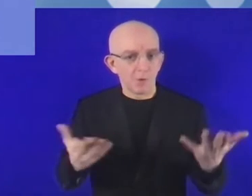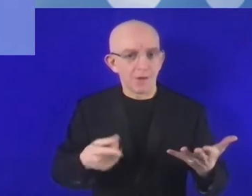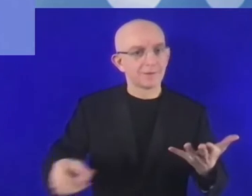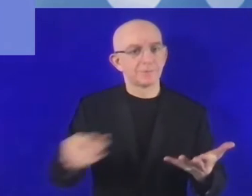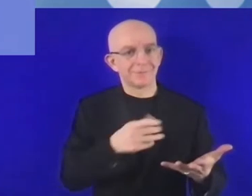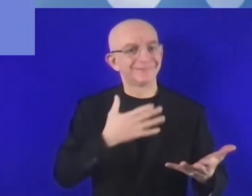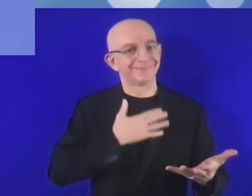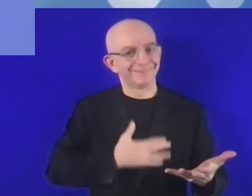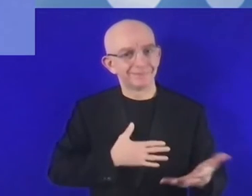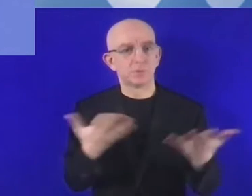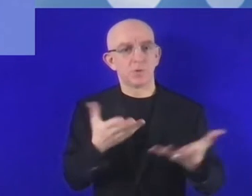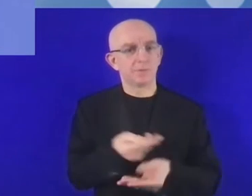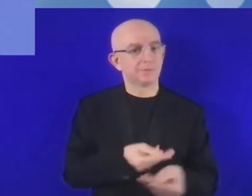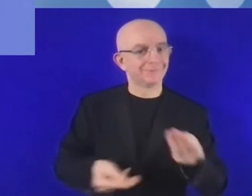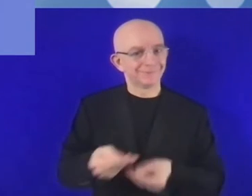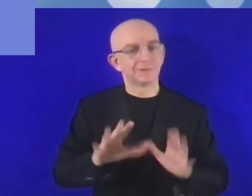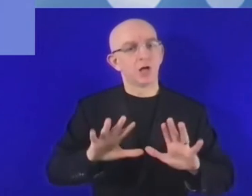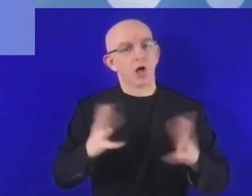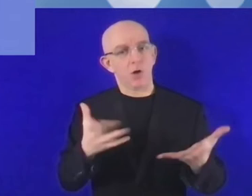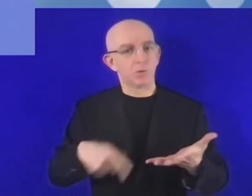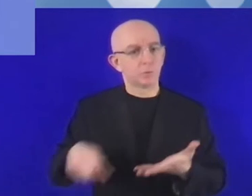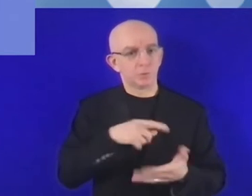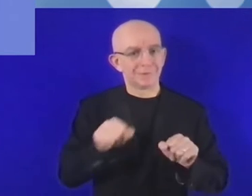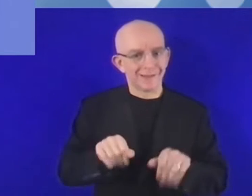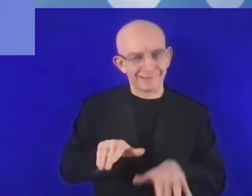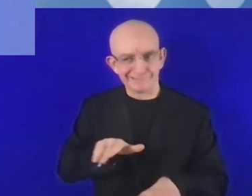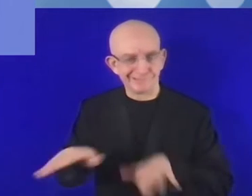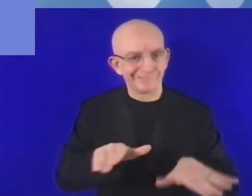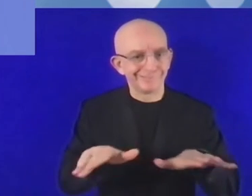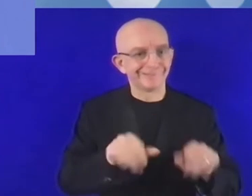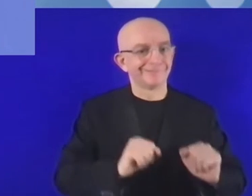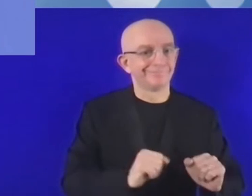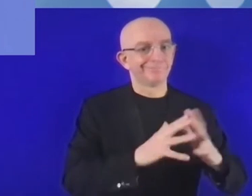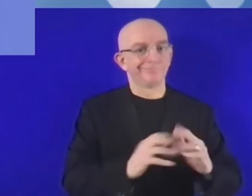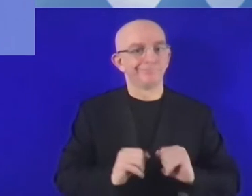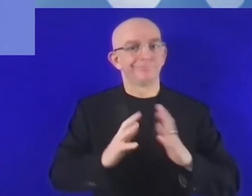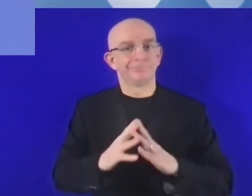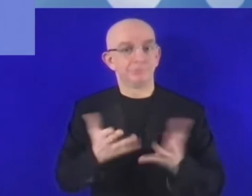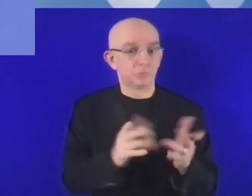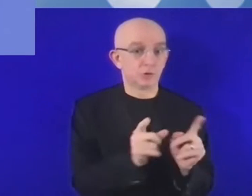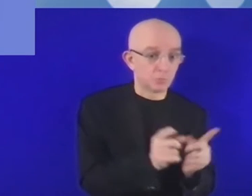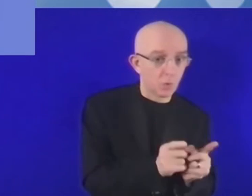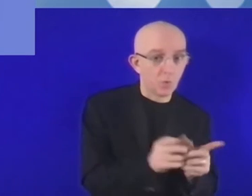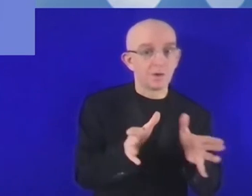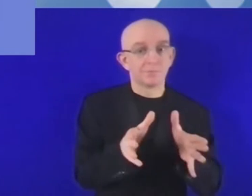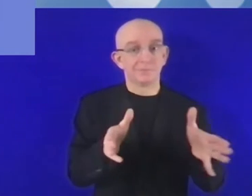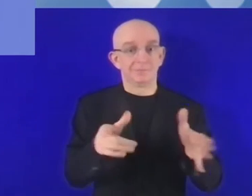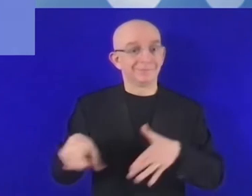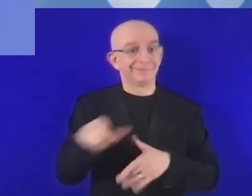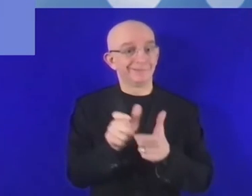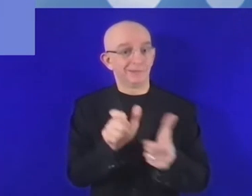-sized enterprises to innovate and to use more digital technologies? That's the question number one. And what